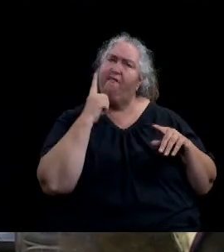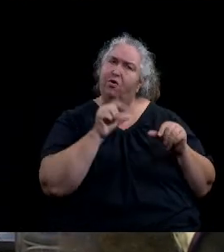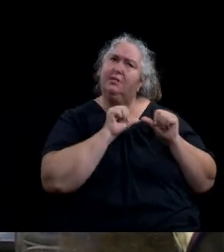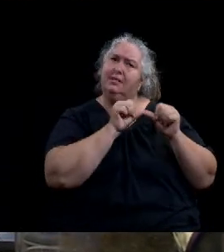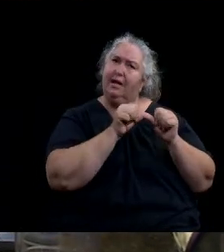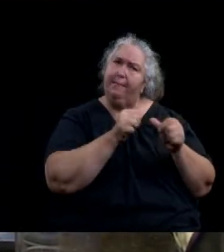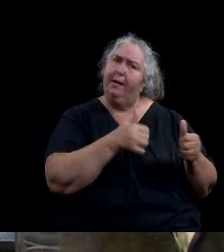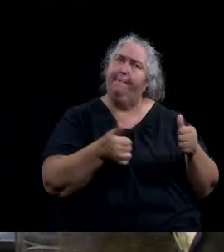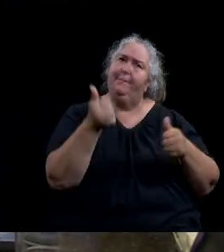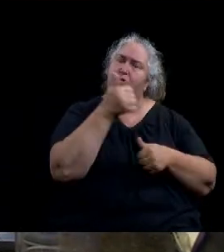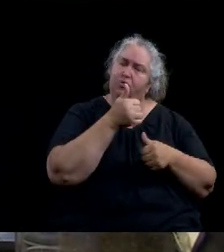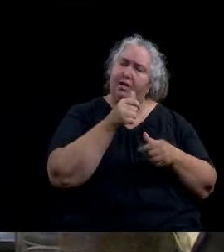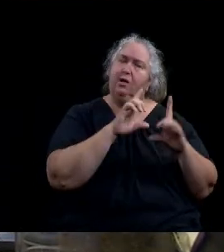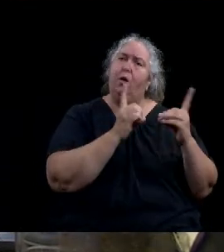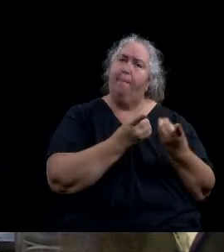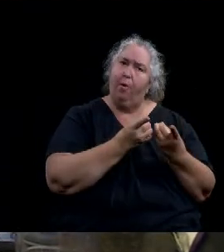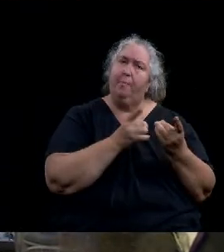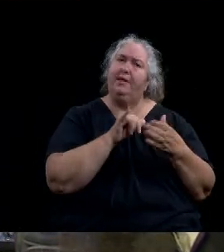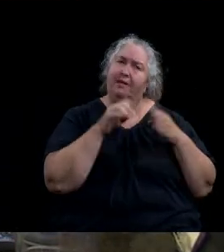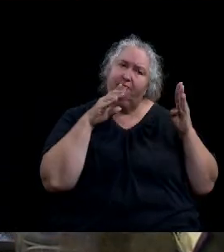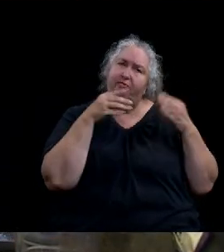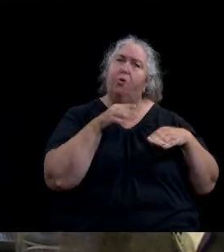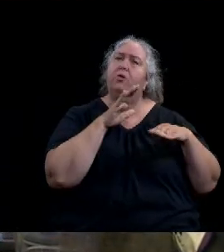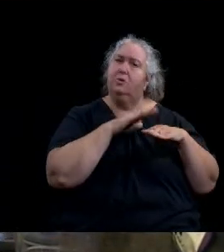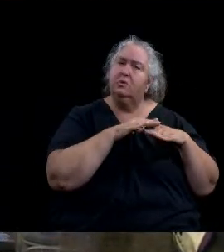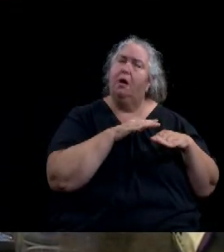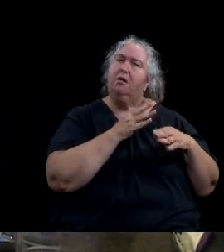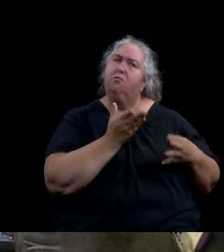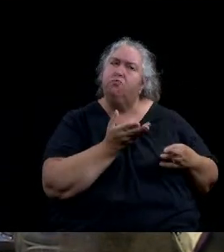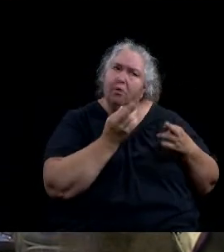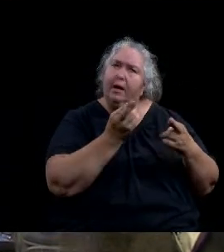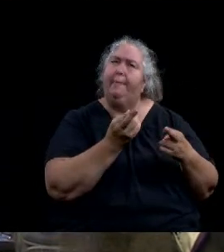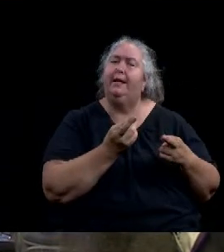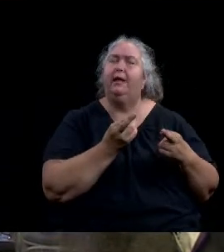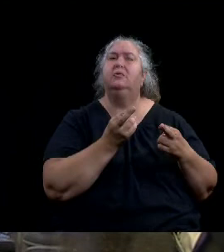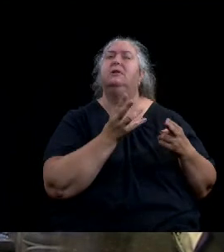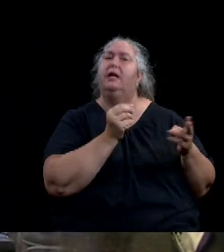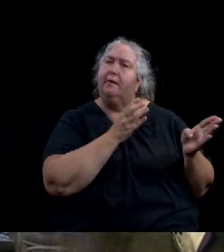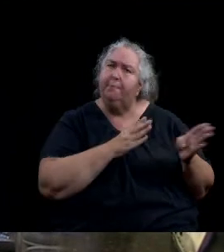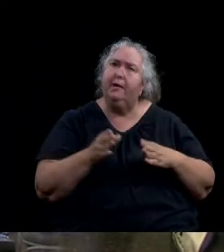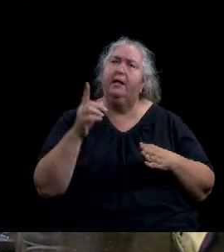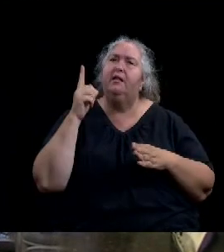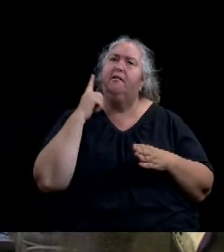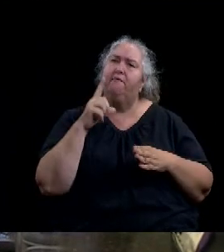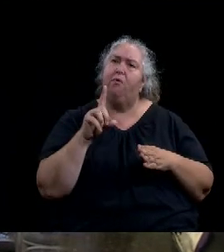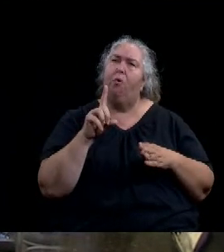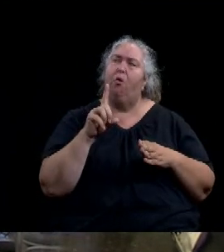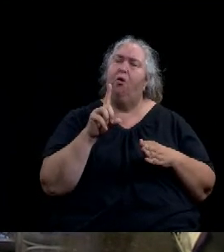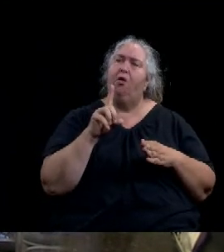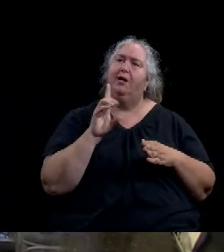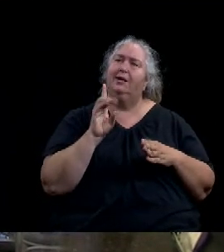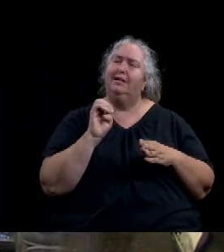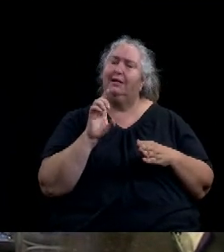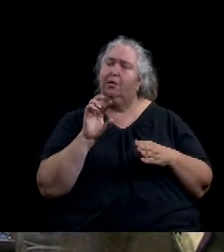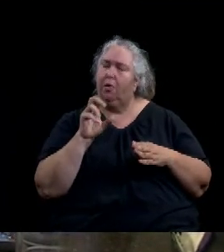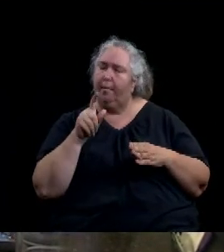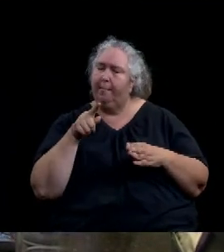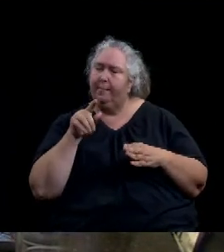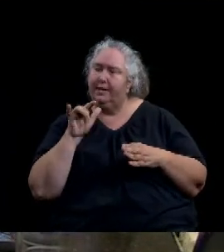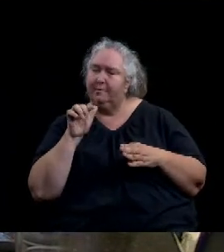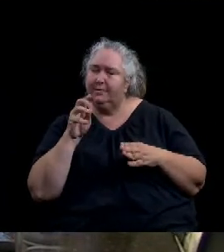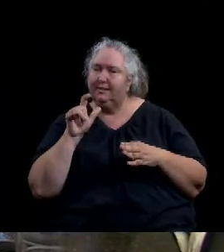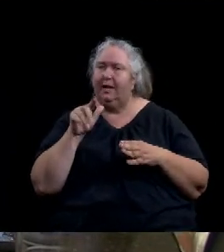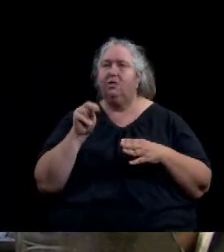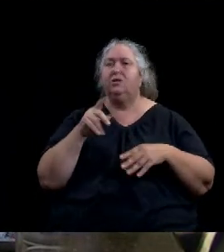making recommendations and plans for decarbonization. Since the best practice of the IPCC states we must reach a net zero emissions